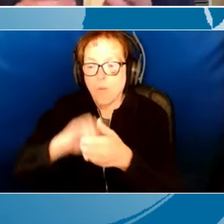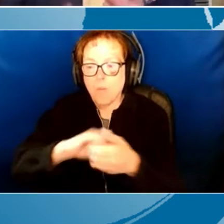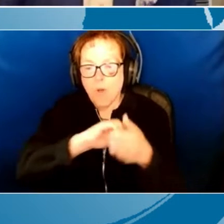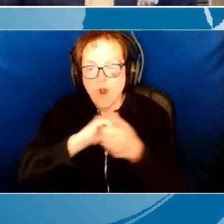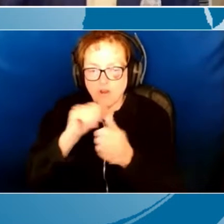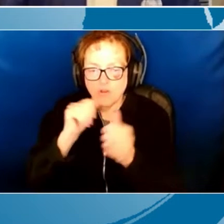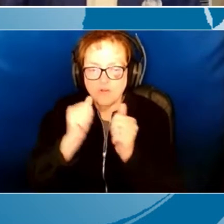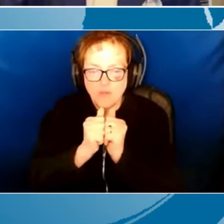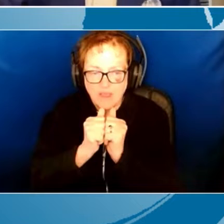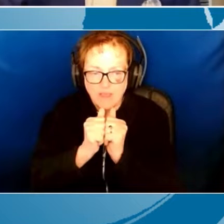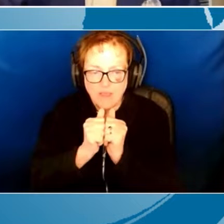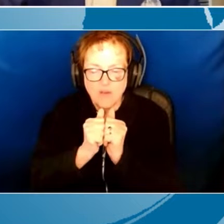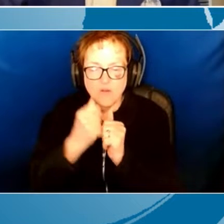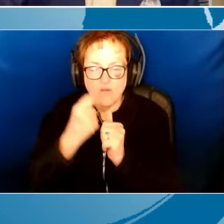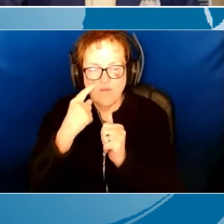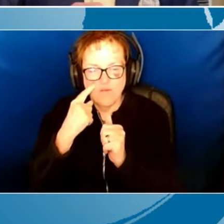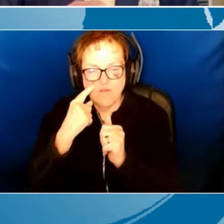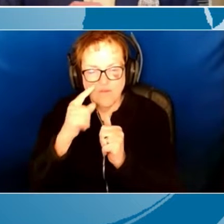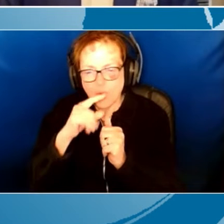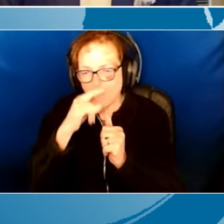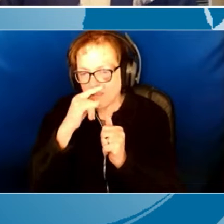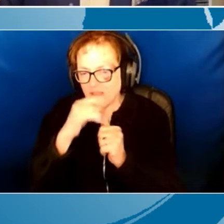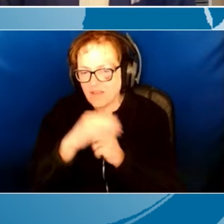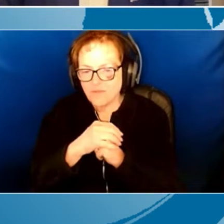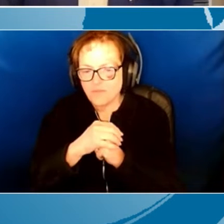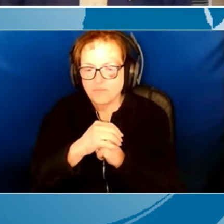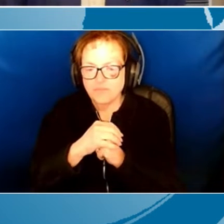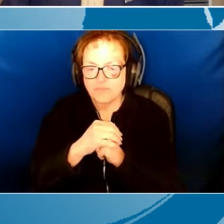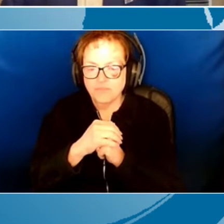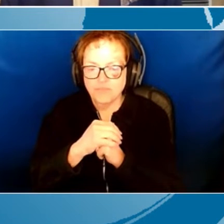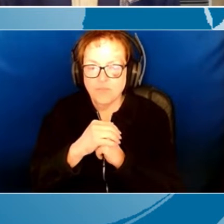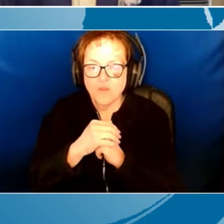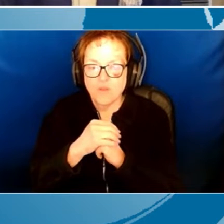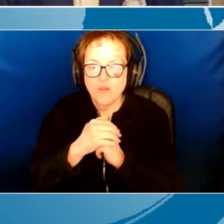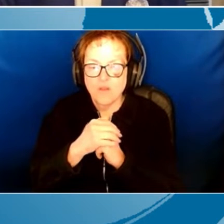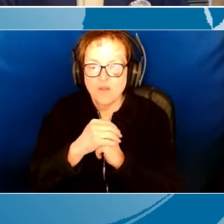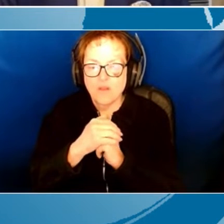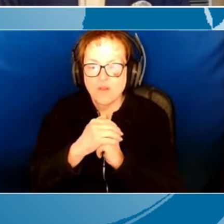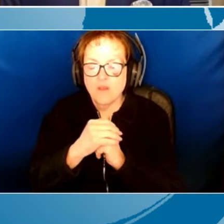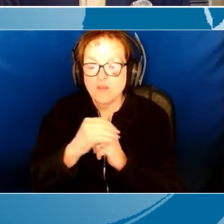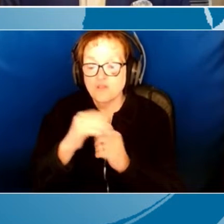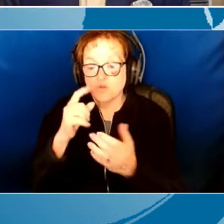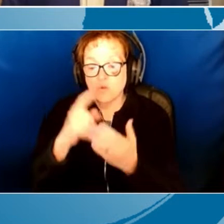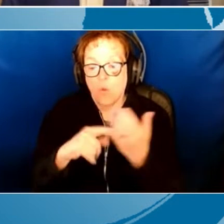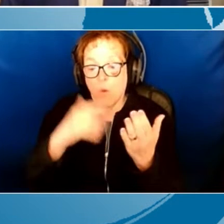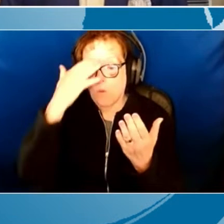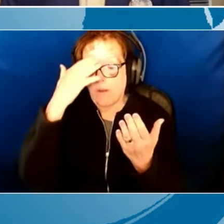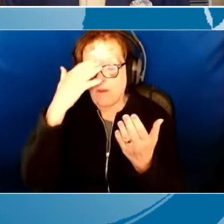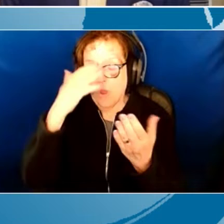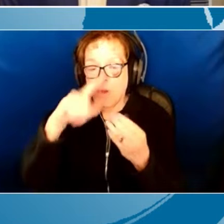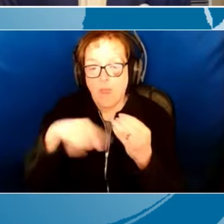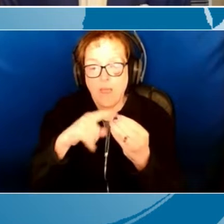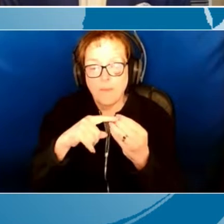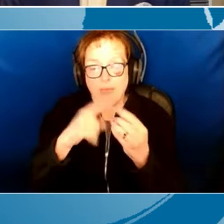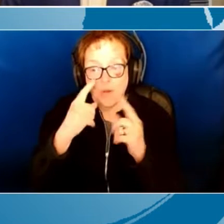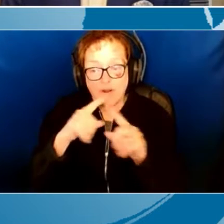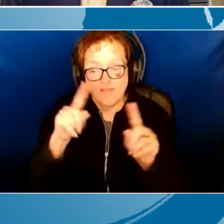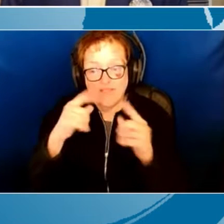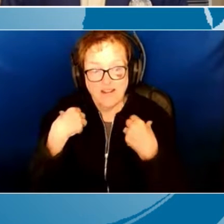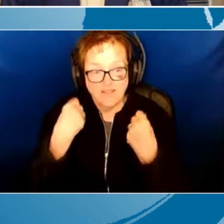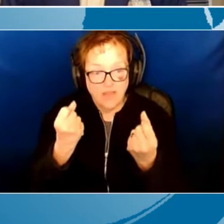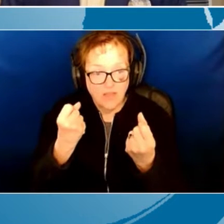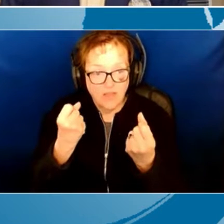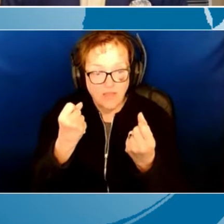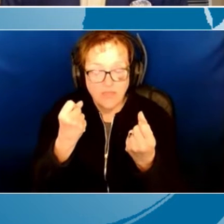on behalf of the child to get to the outcomes that we're wanting. So what we know about what we call effective help giving, what the literature